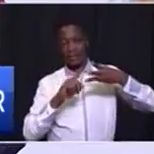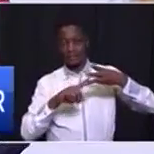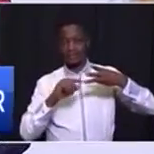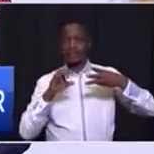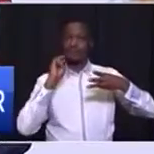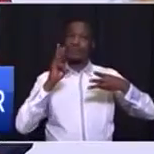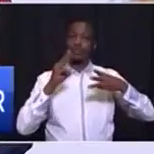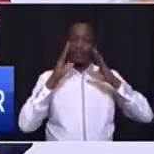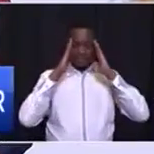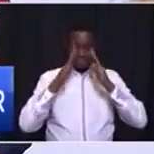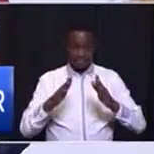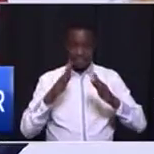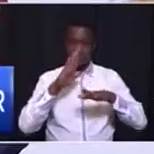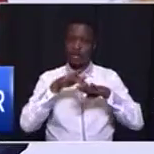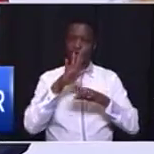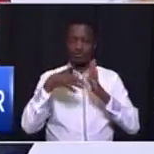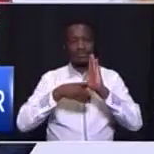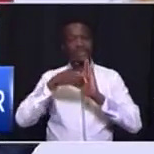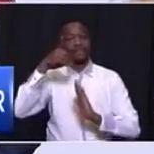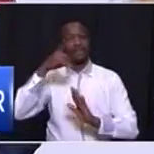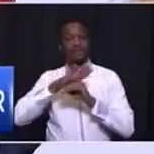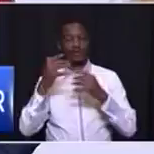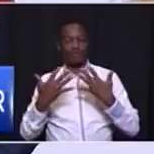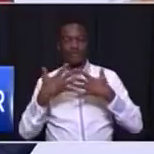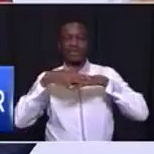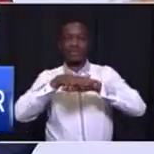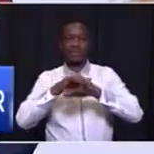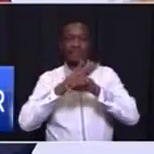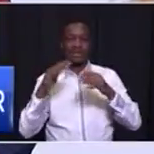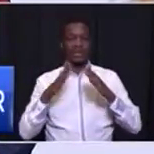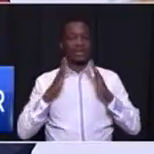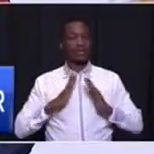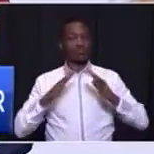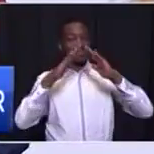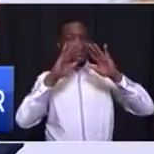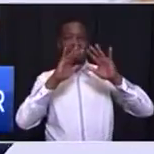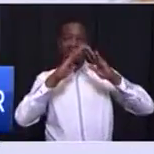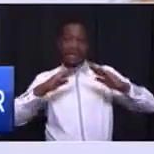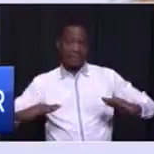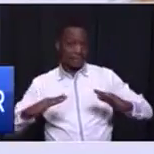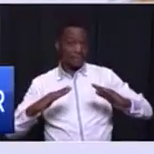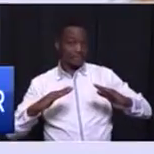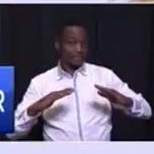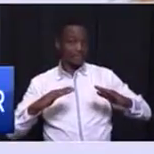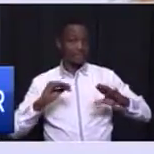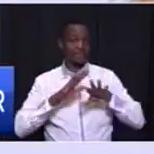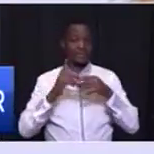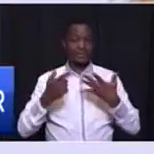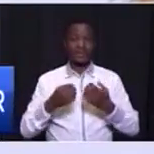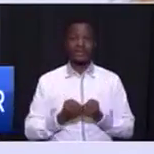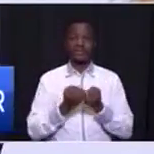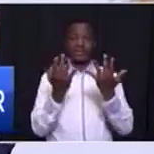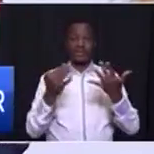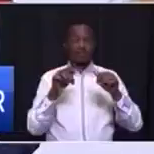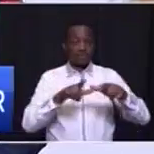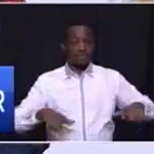we will pay attention to the development of integrated human settlements and the release of land to many